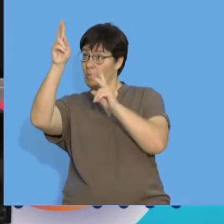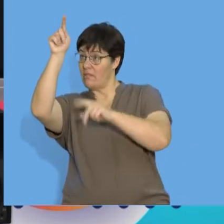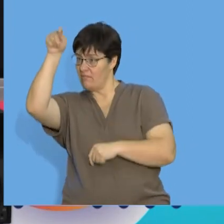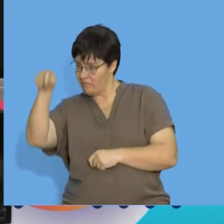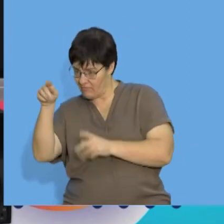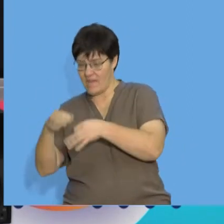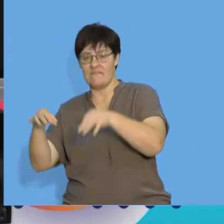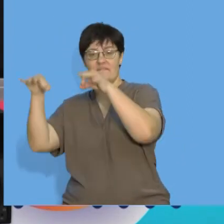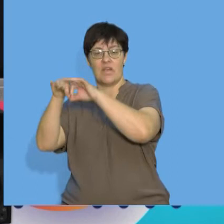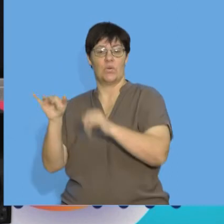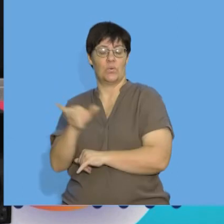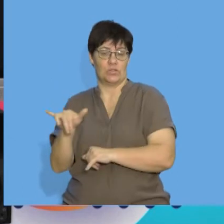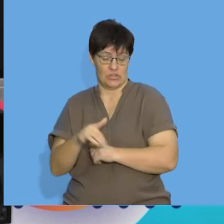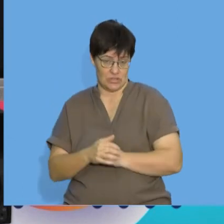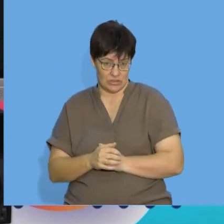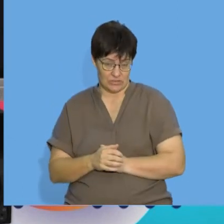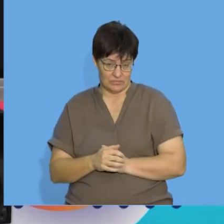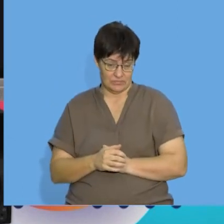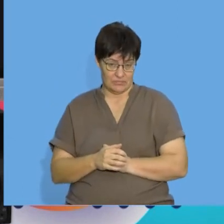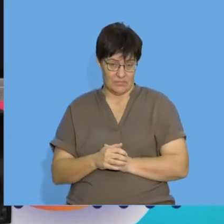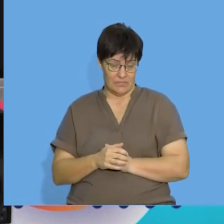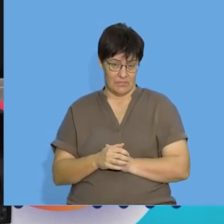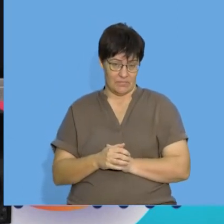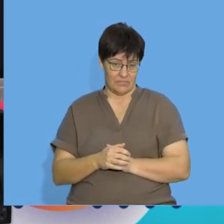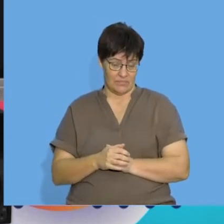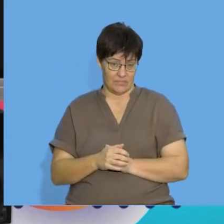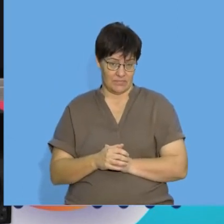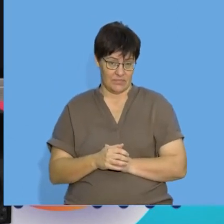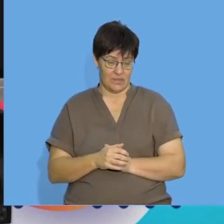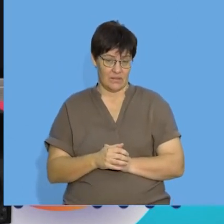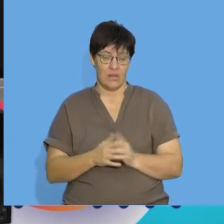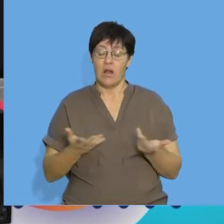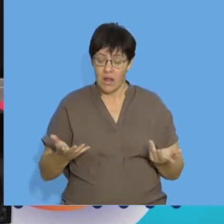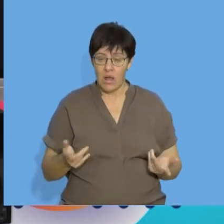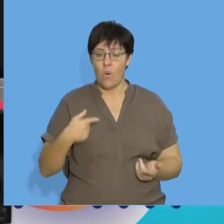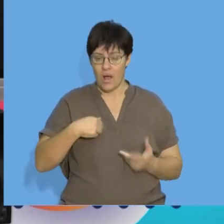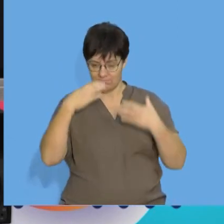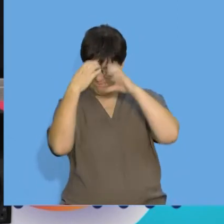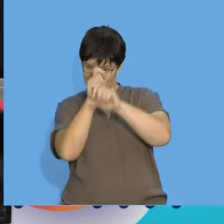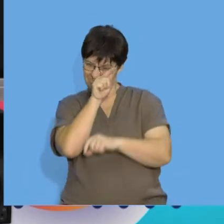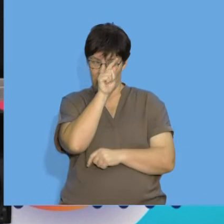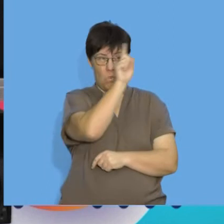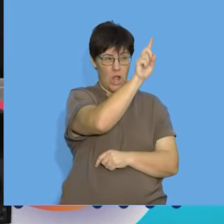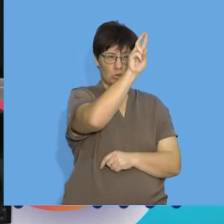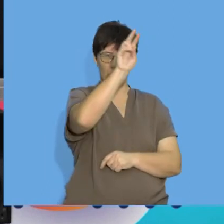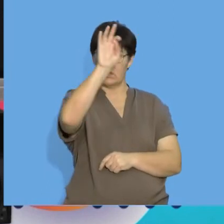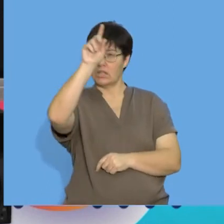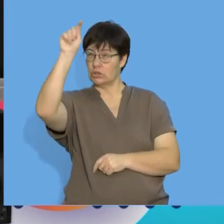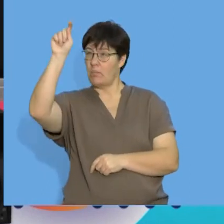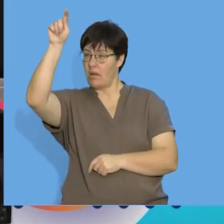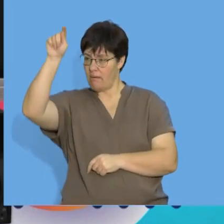I were going to zoom in on term 12 of this pattern what would that value be